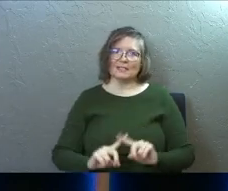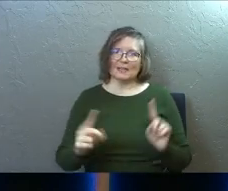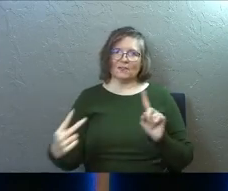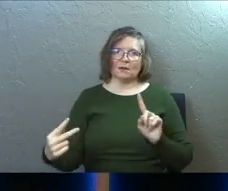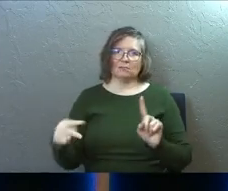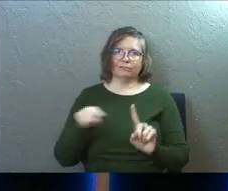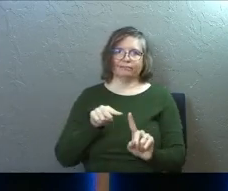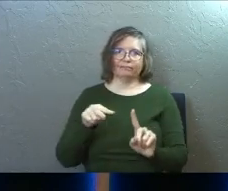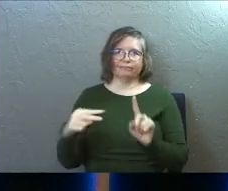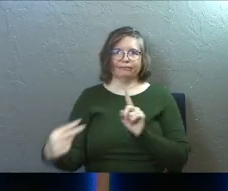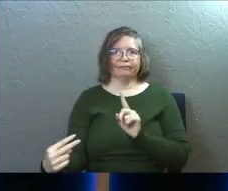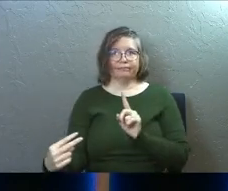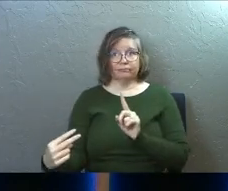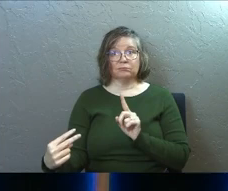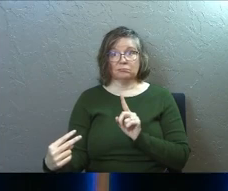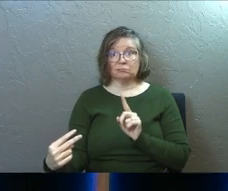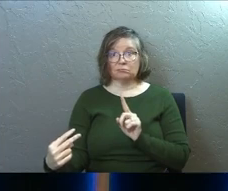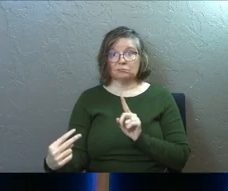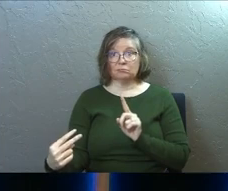different thing.